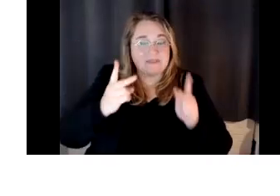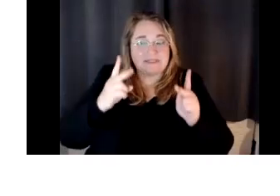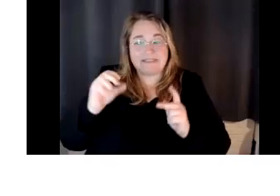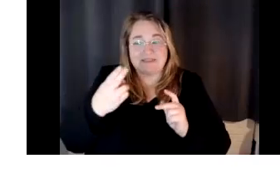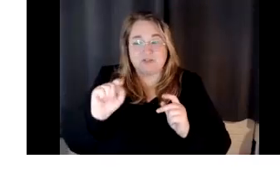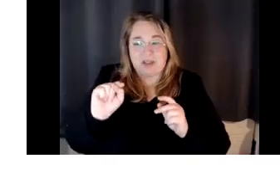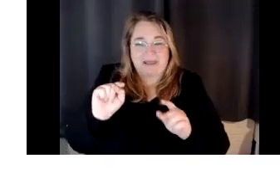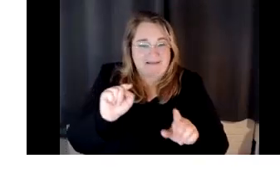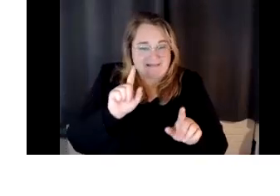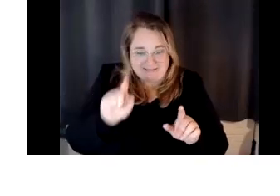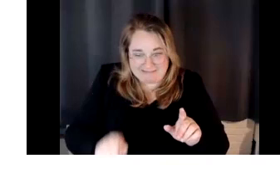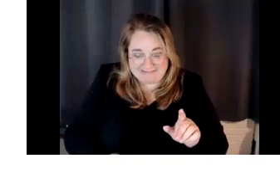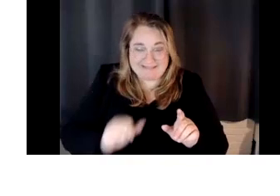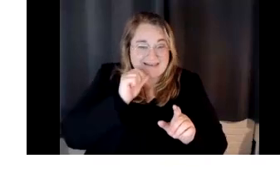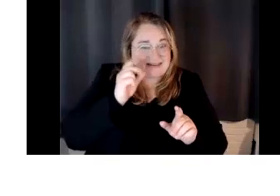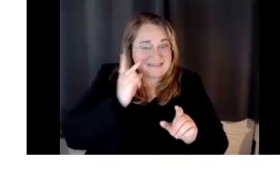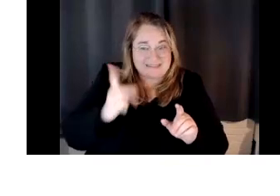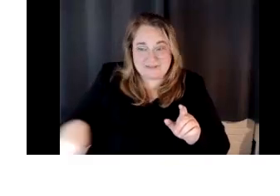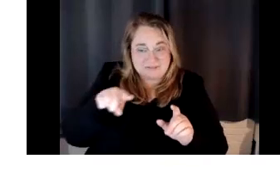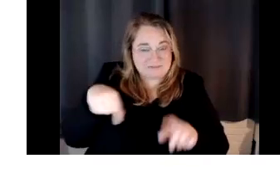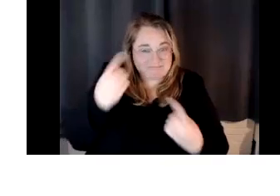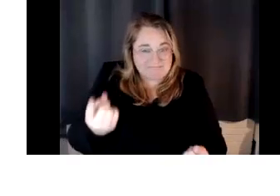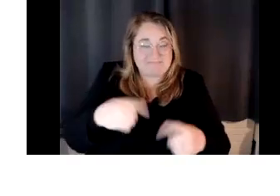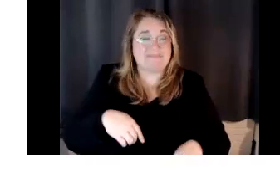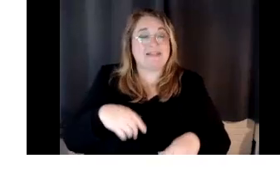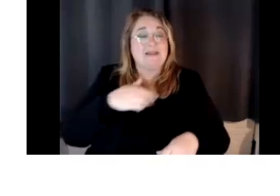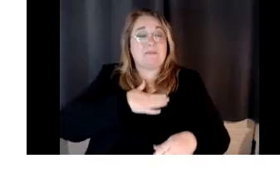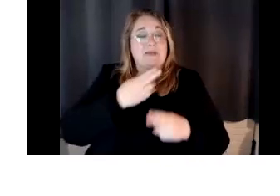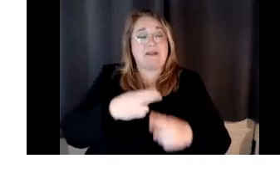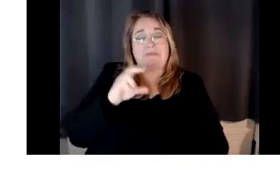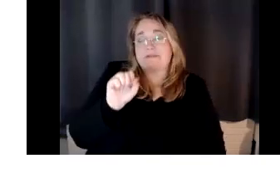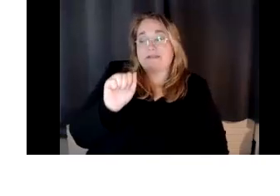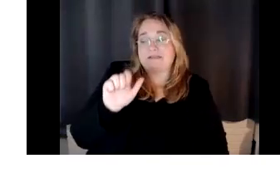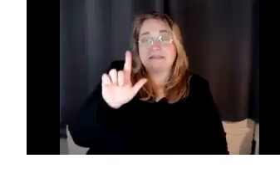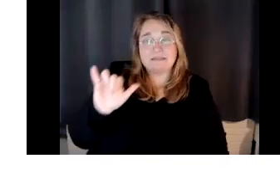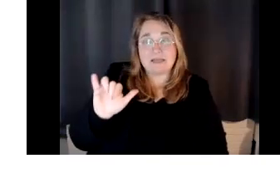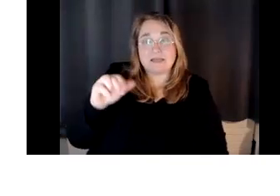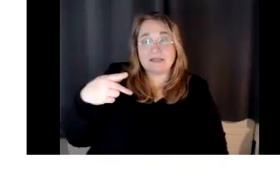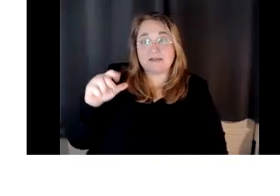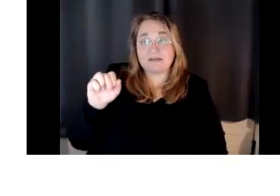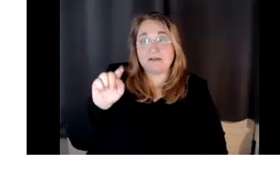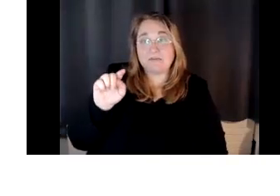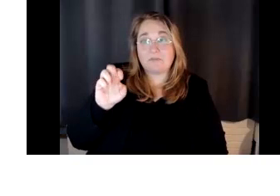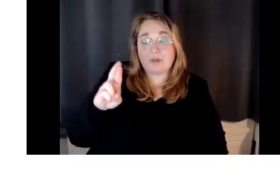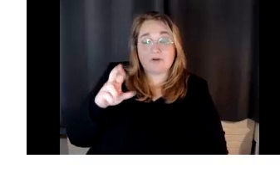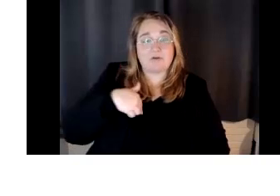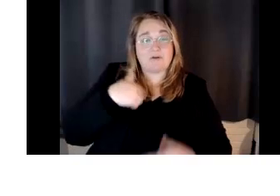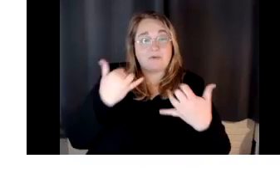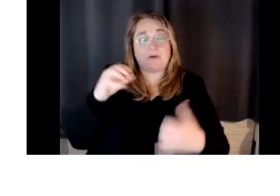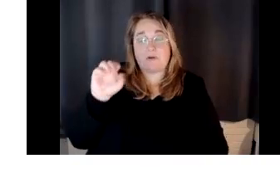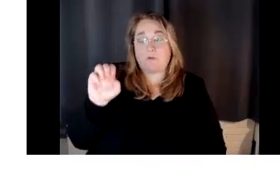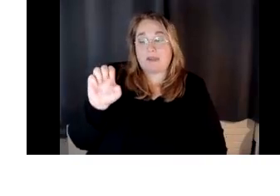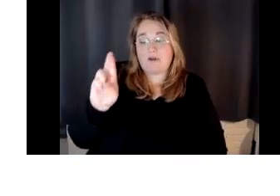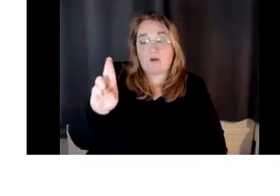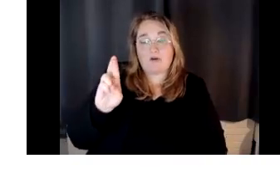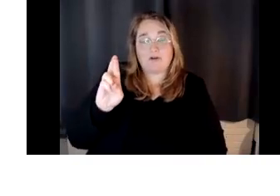haven't seen for a while. Um, I am Sally Potter and I am the current OER faculty coordinator.